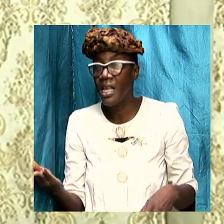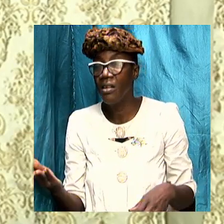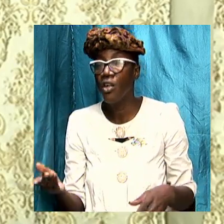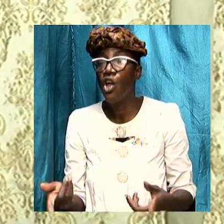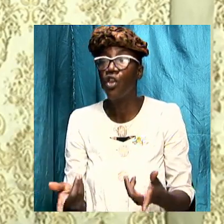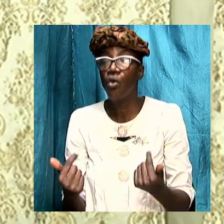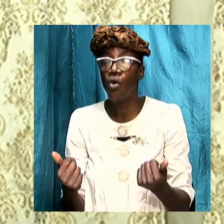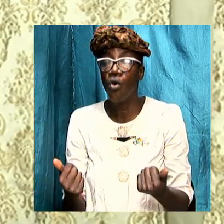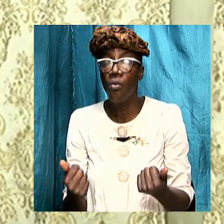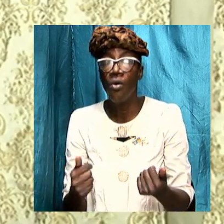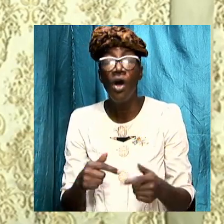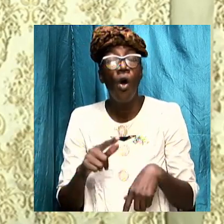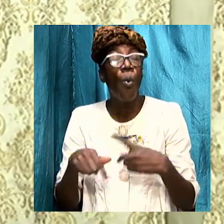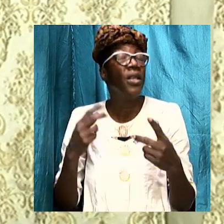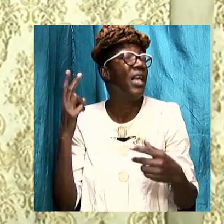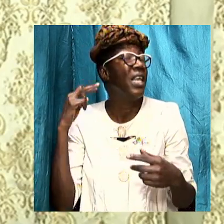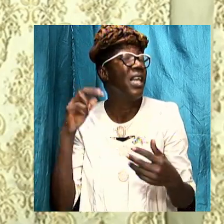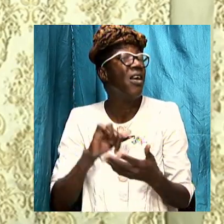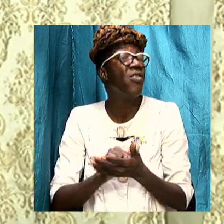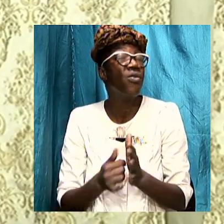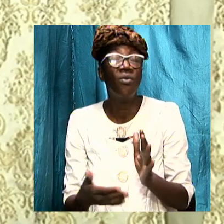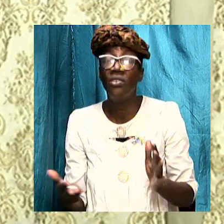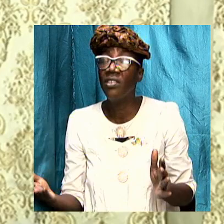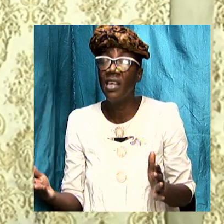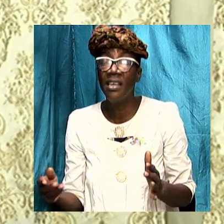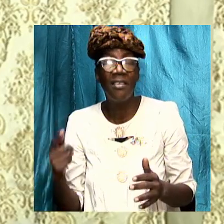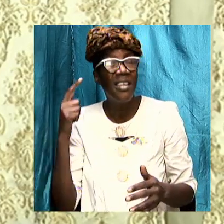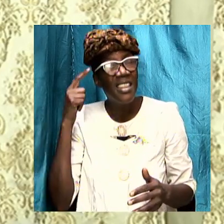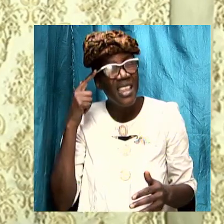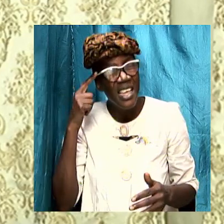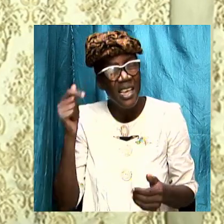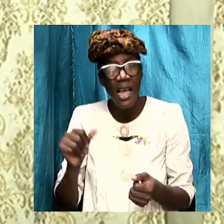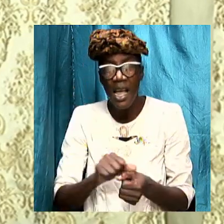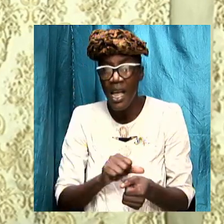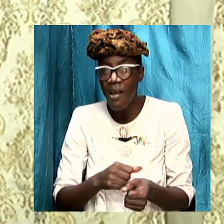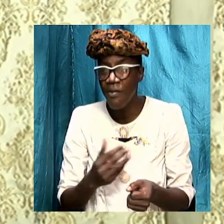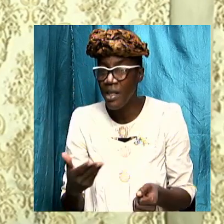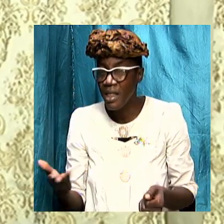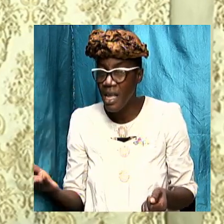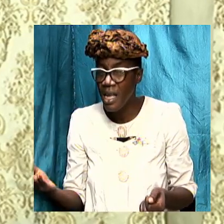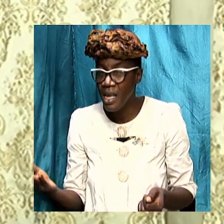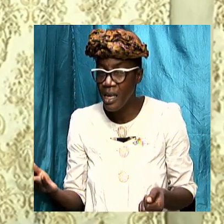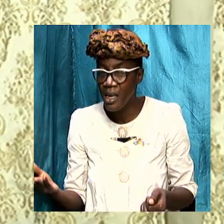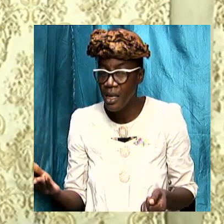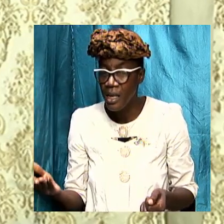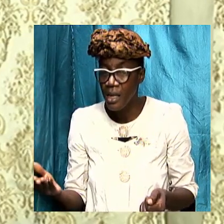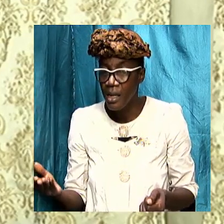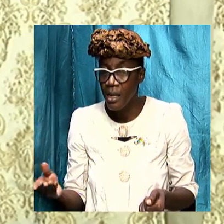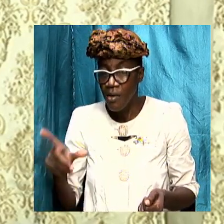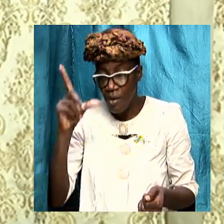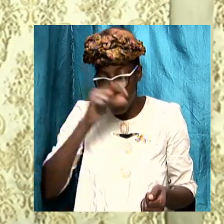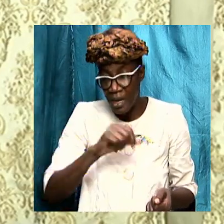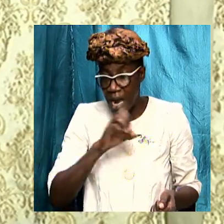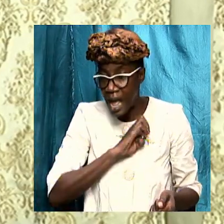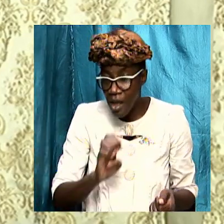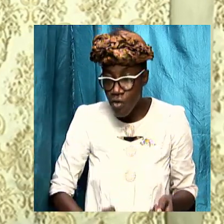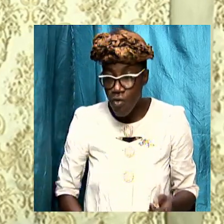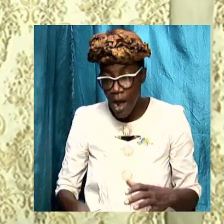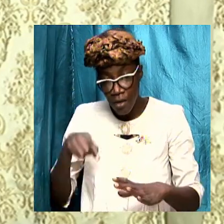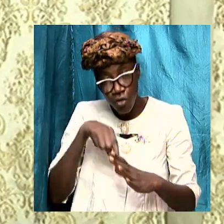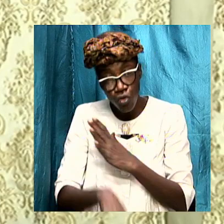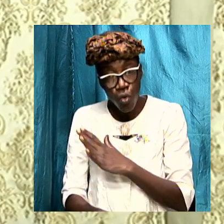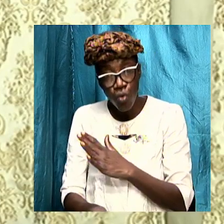come and when we hear of those things we think of everything from antichrist down to the as he